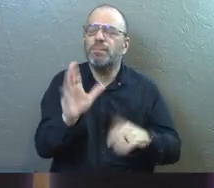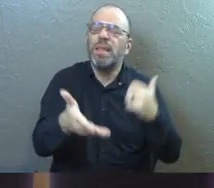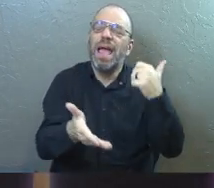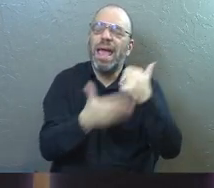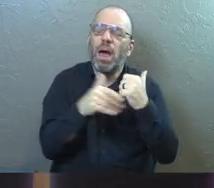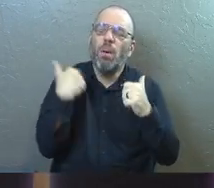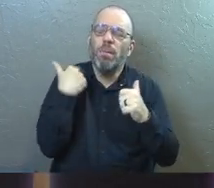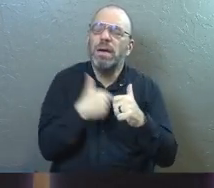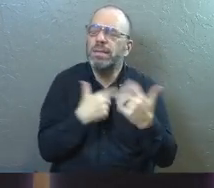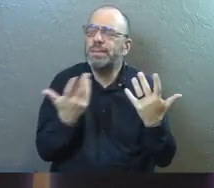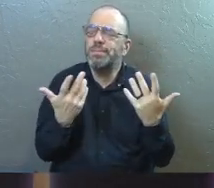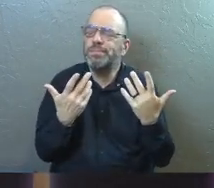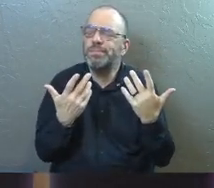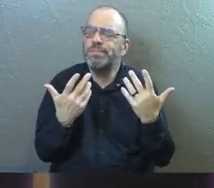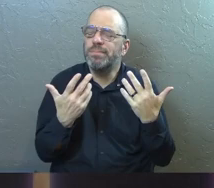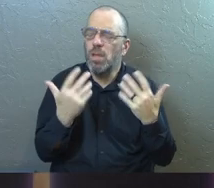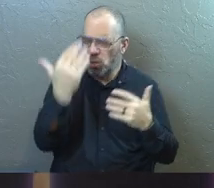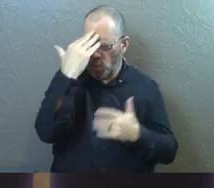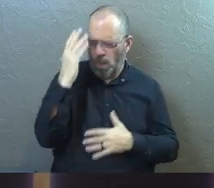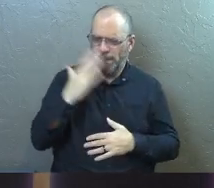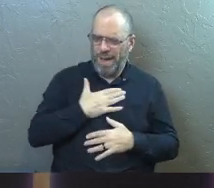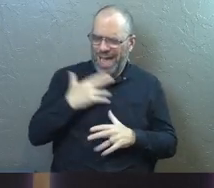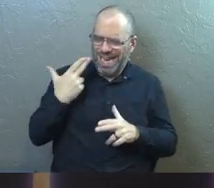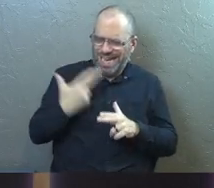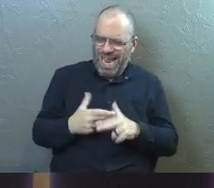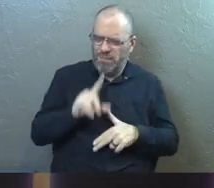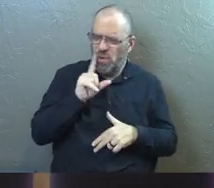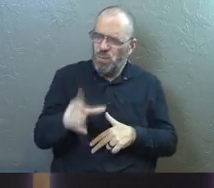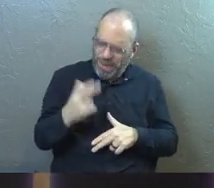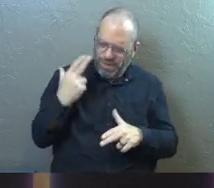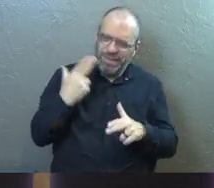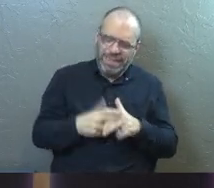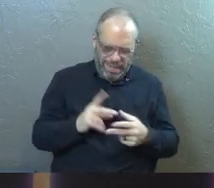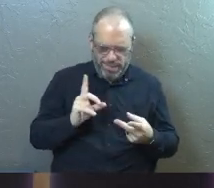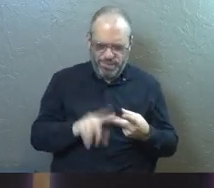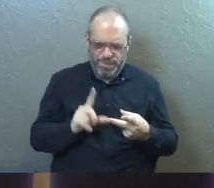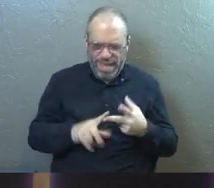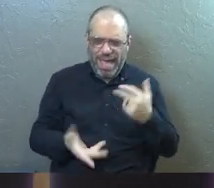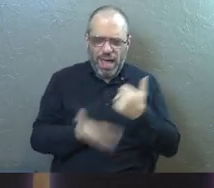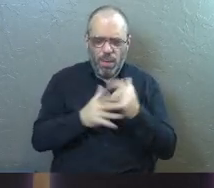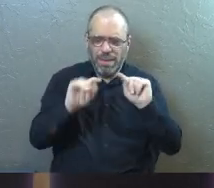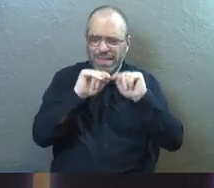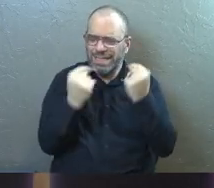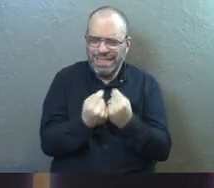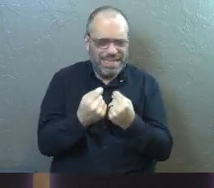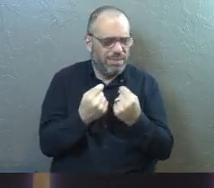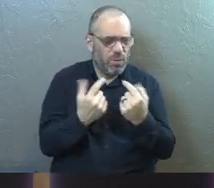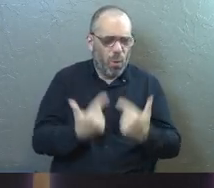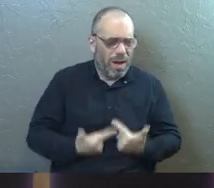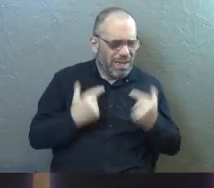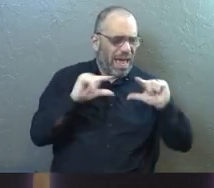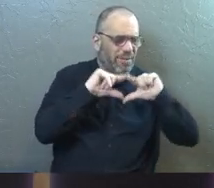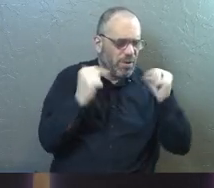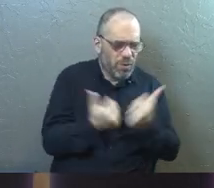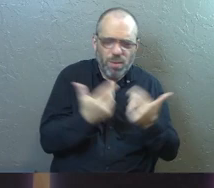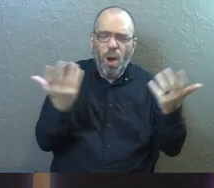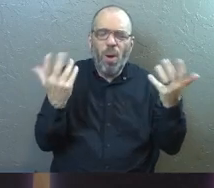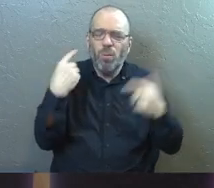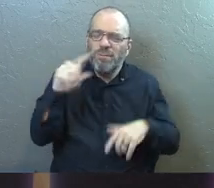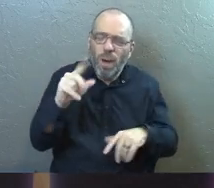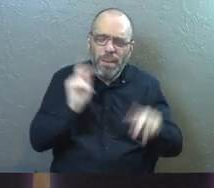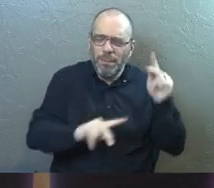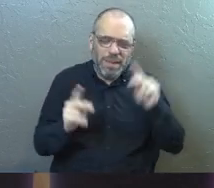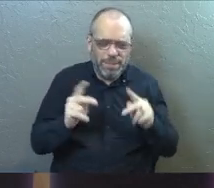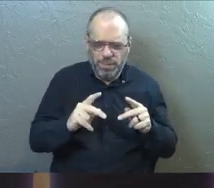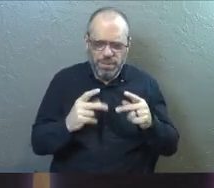help us to get on one of these teams so there's people who know our name for real help us to get on one of these teams or get in a life group Lord so that there's